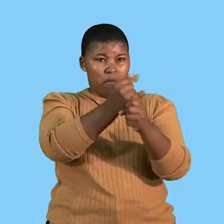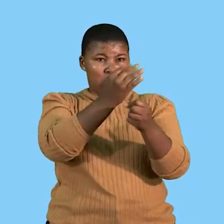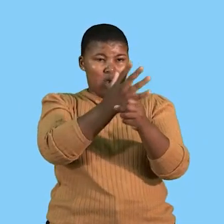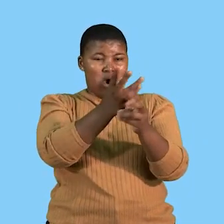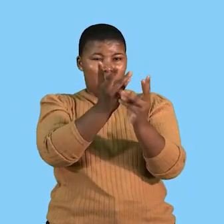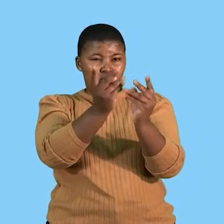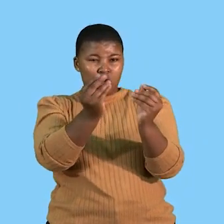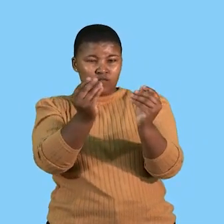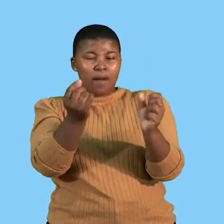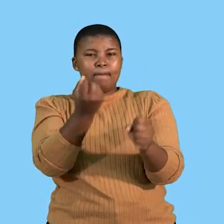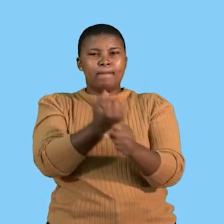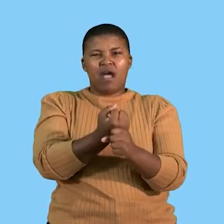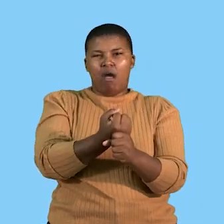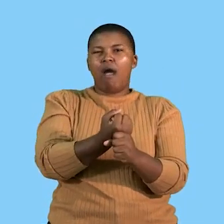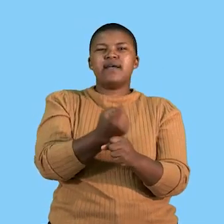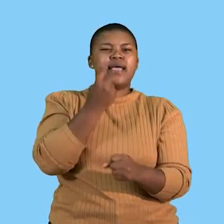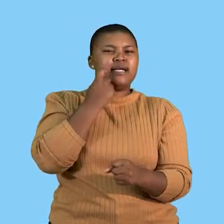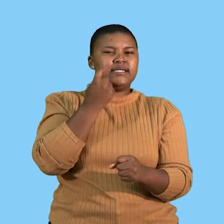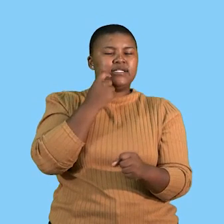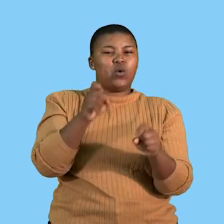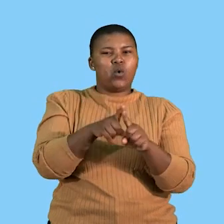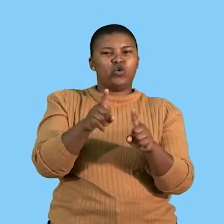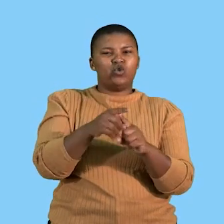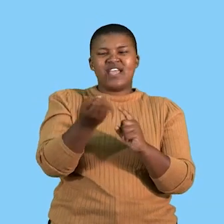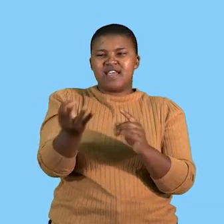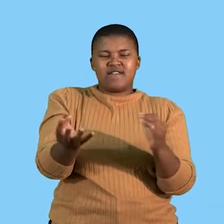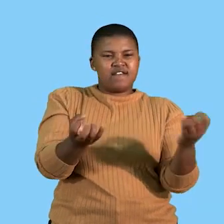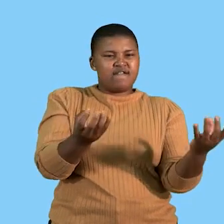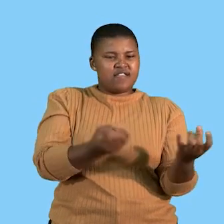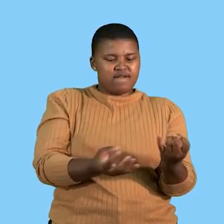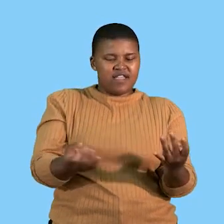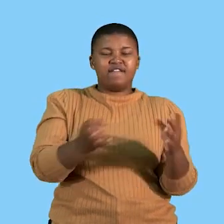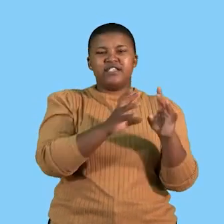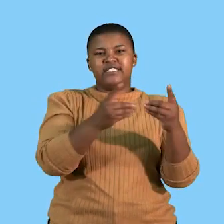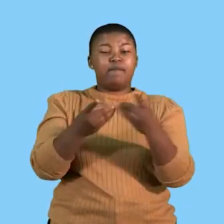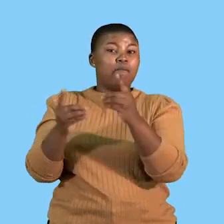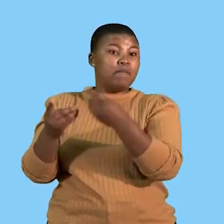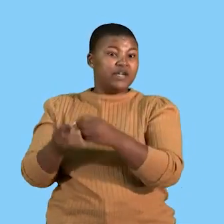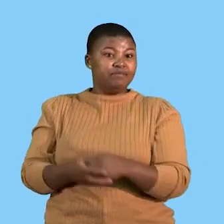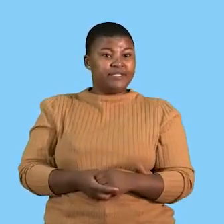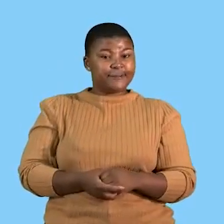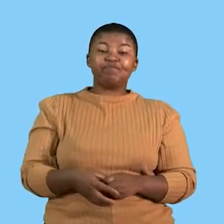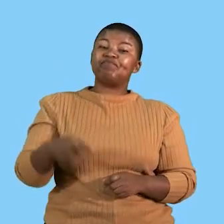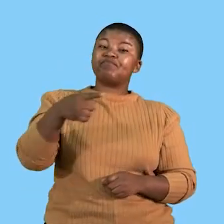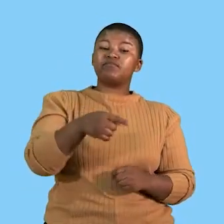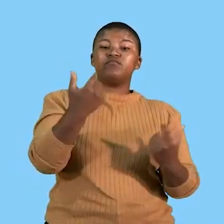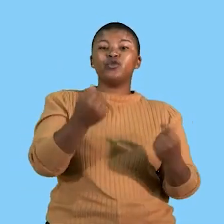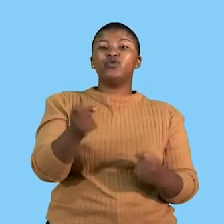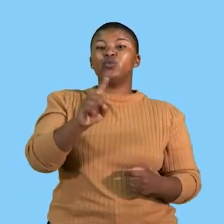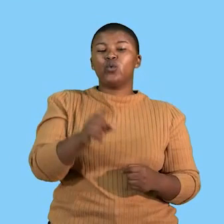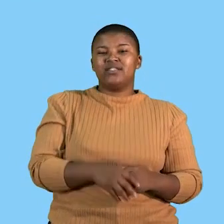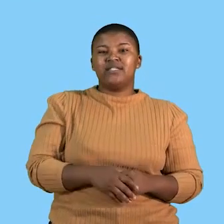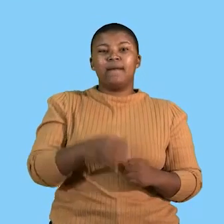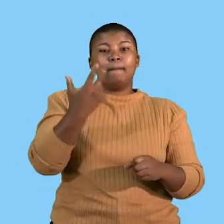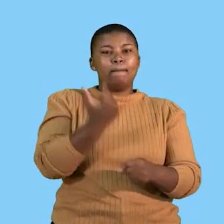and make it more applicable to their specific department. So what we say they do is